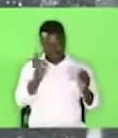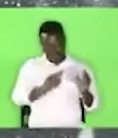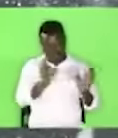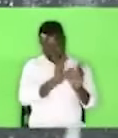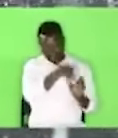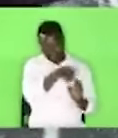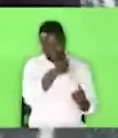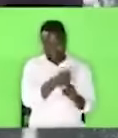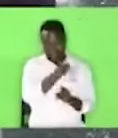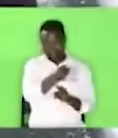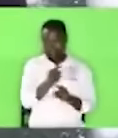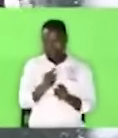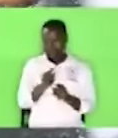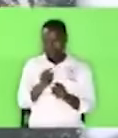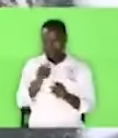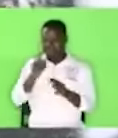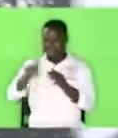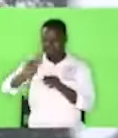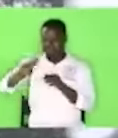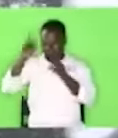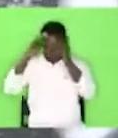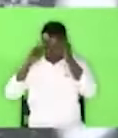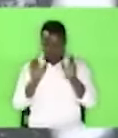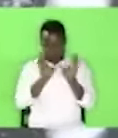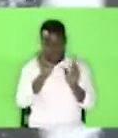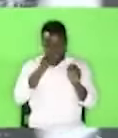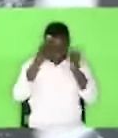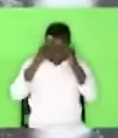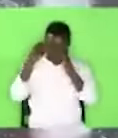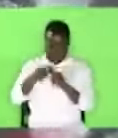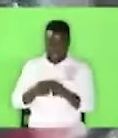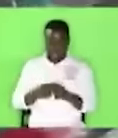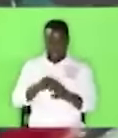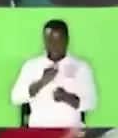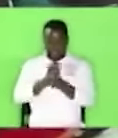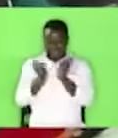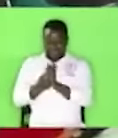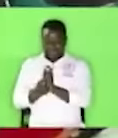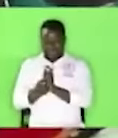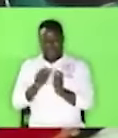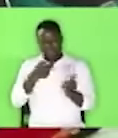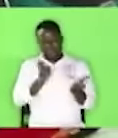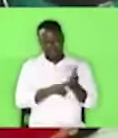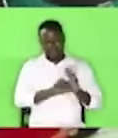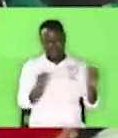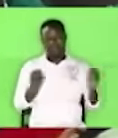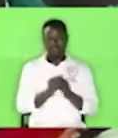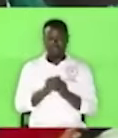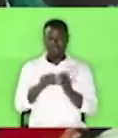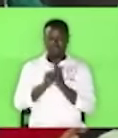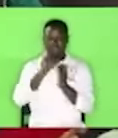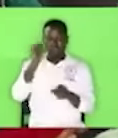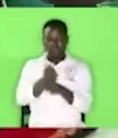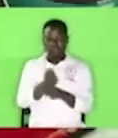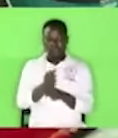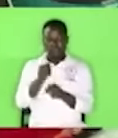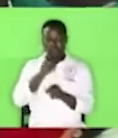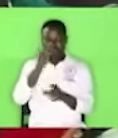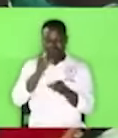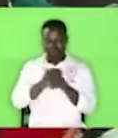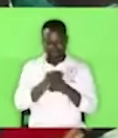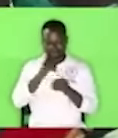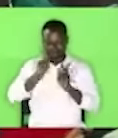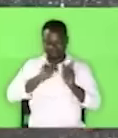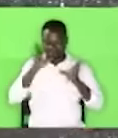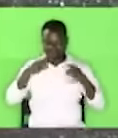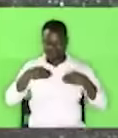certificate because you will be bearing two names and it may not be accepted. So when a name